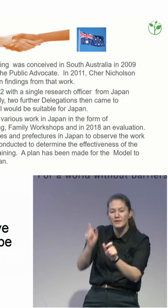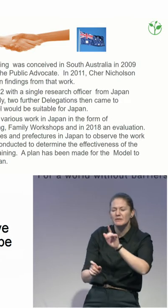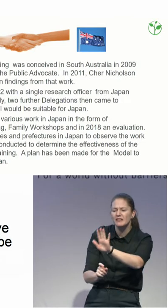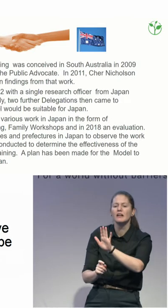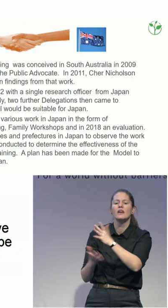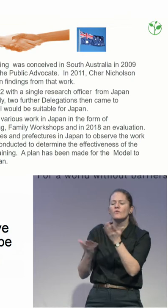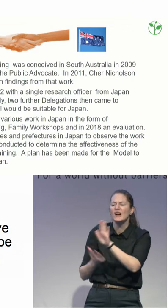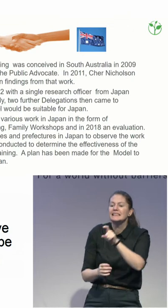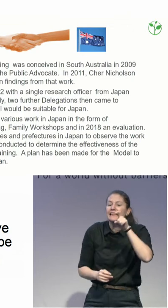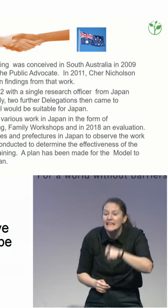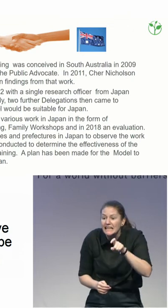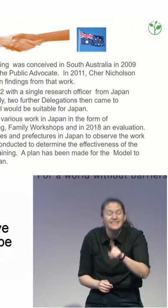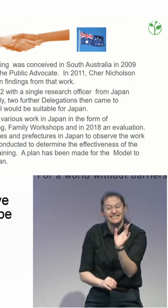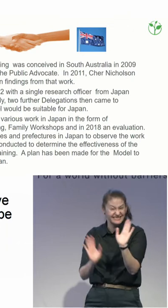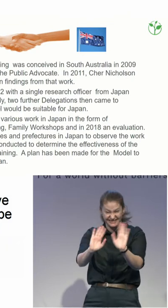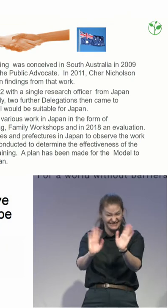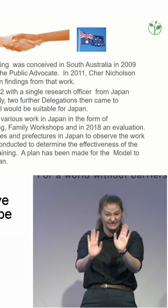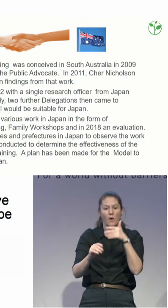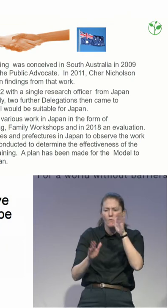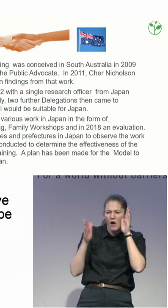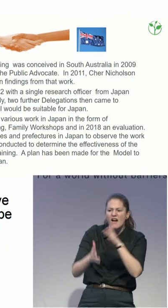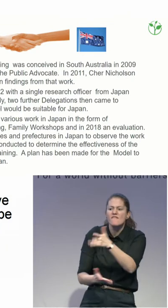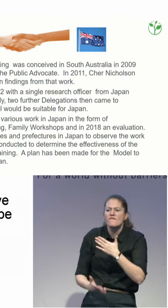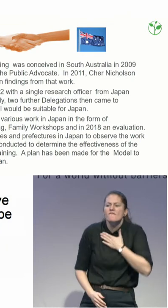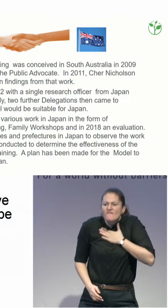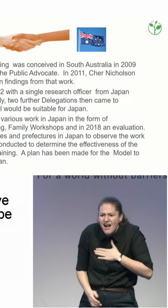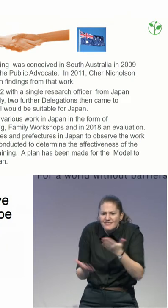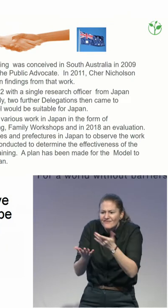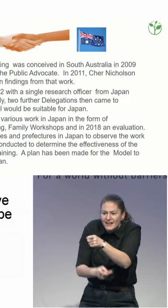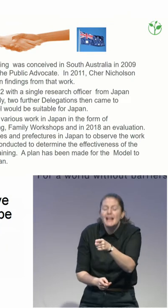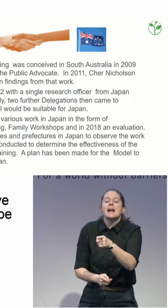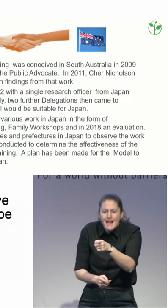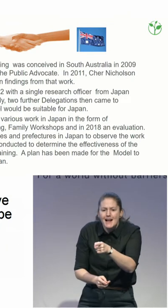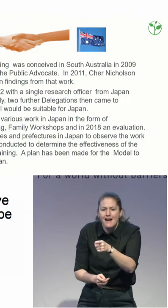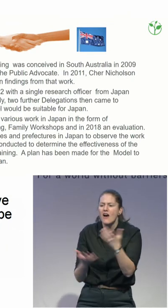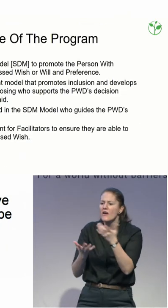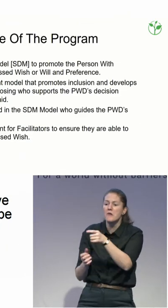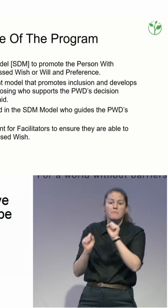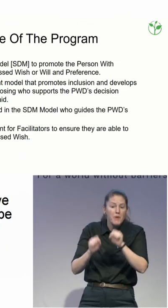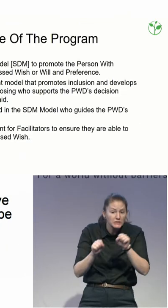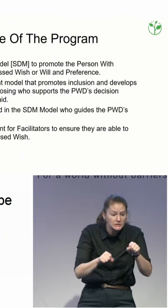and then it looks at what has to happen to make that happen. Excellent.